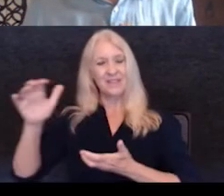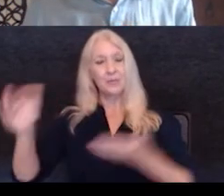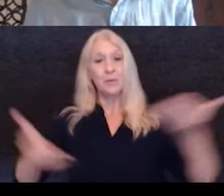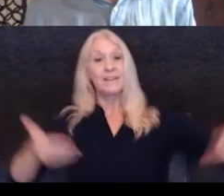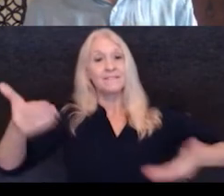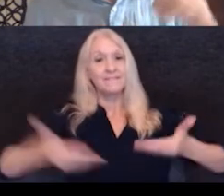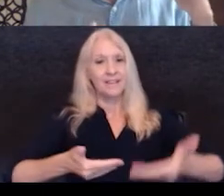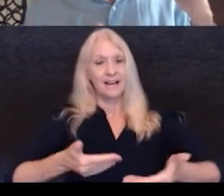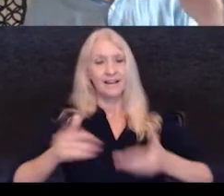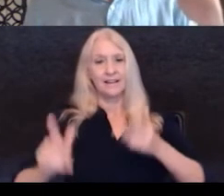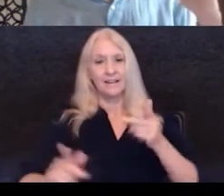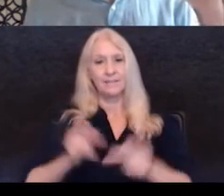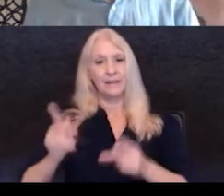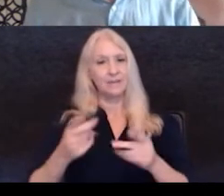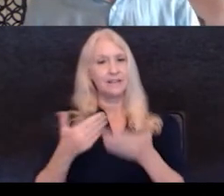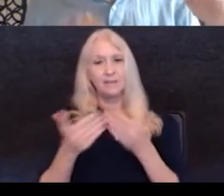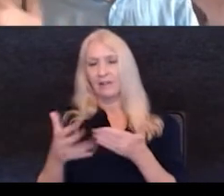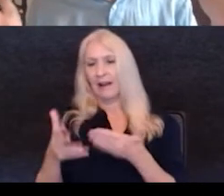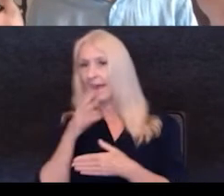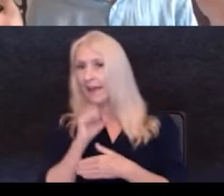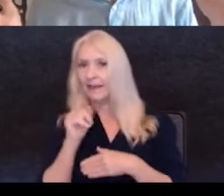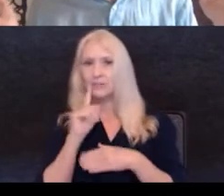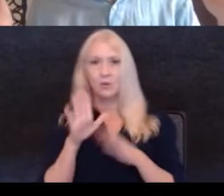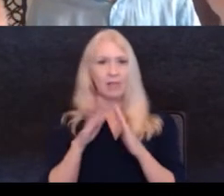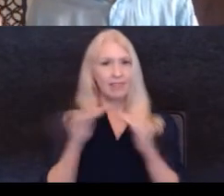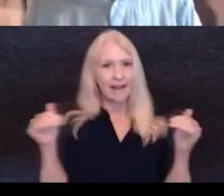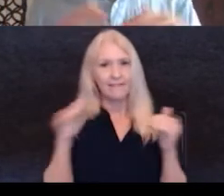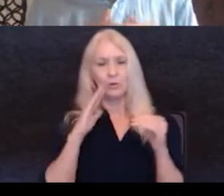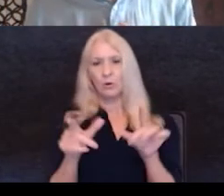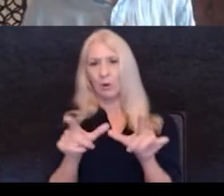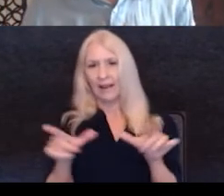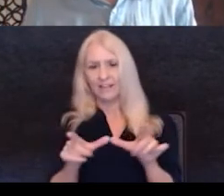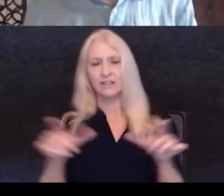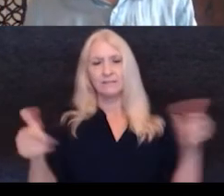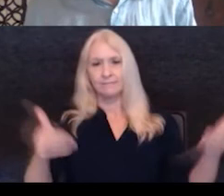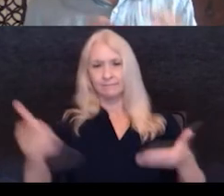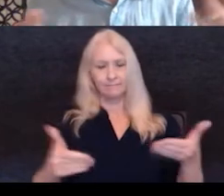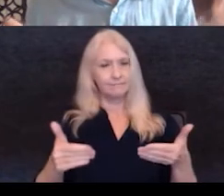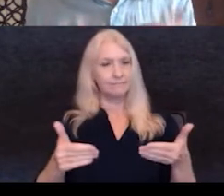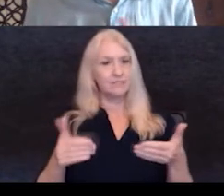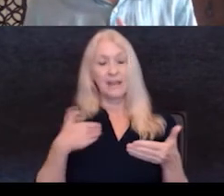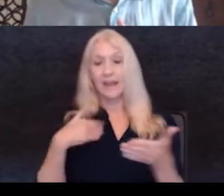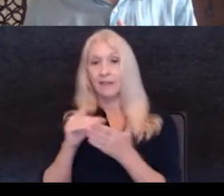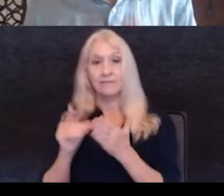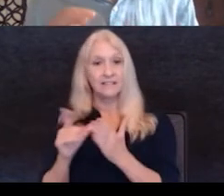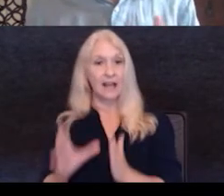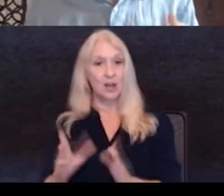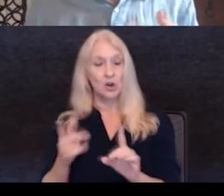um, regardless of age and level and location. So we have designers from, uh,